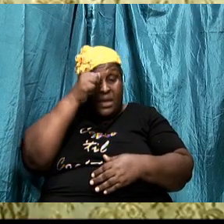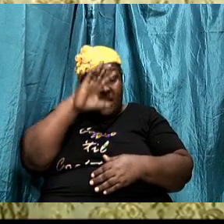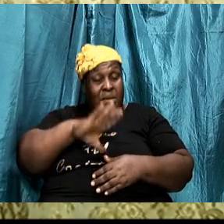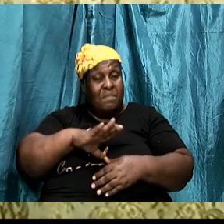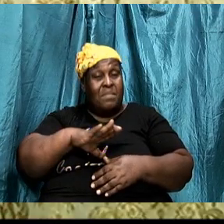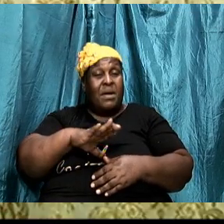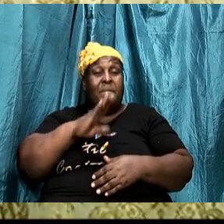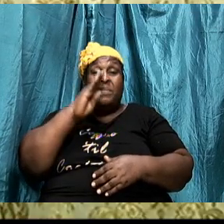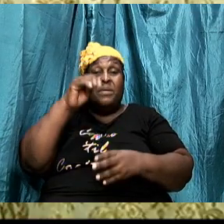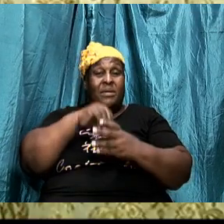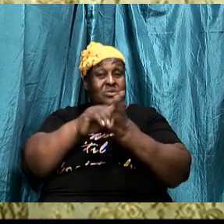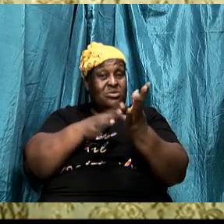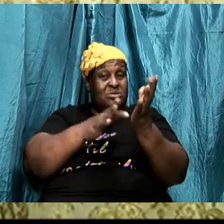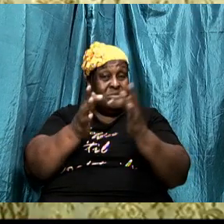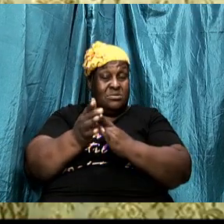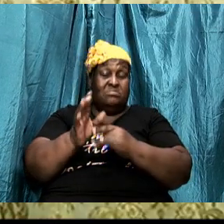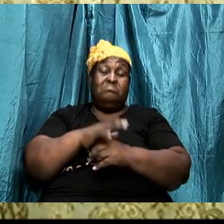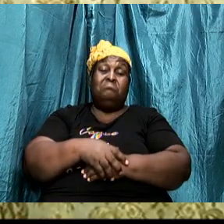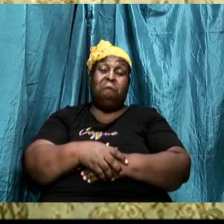Christ